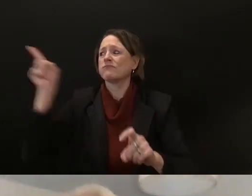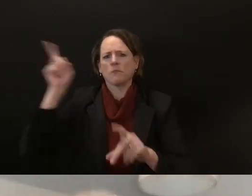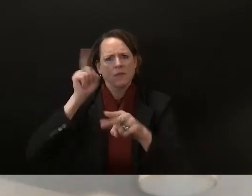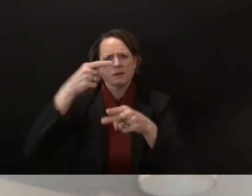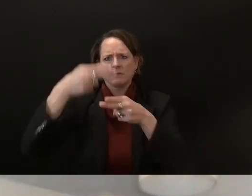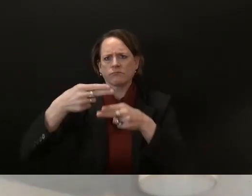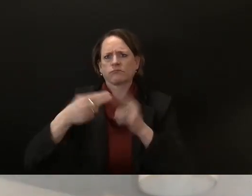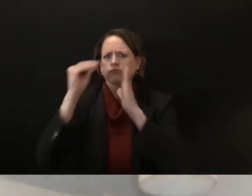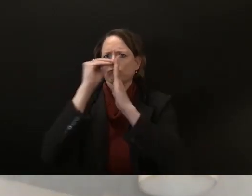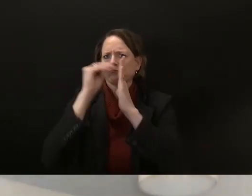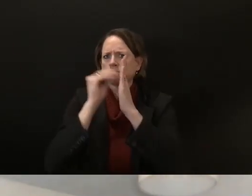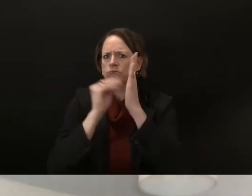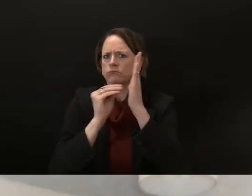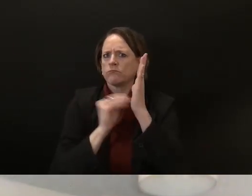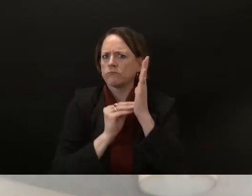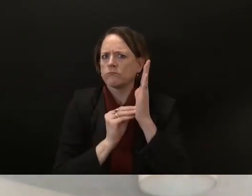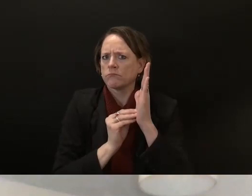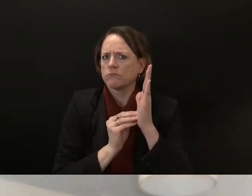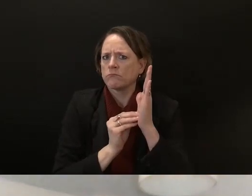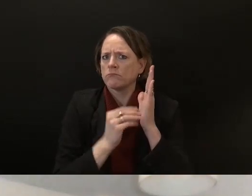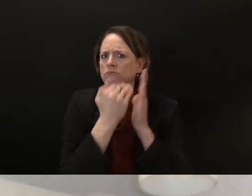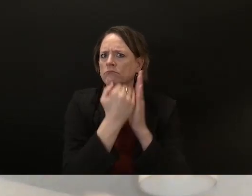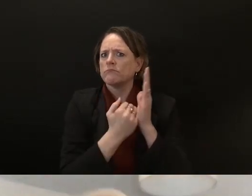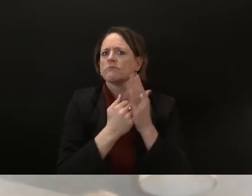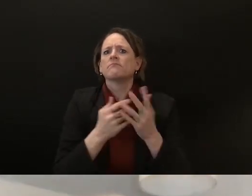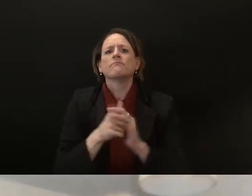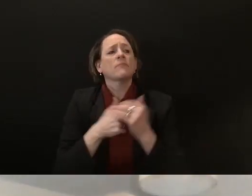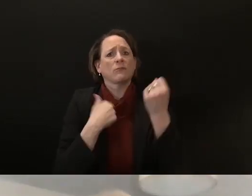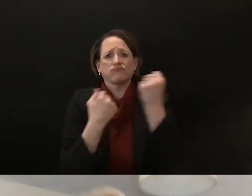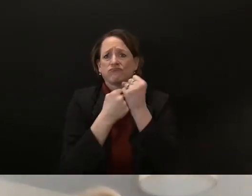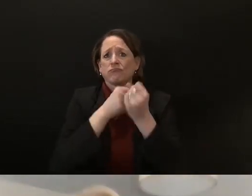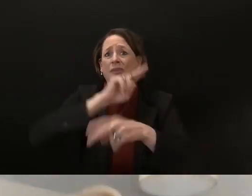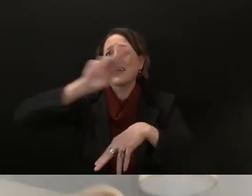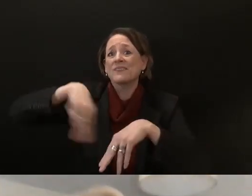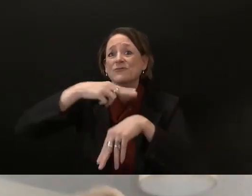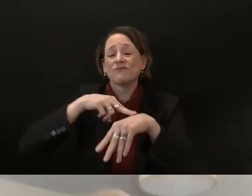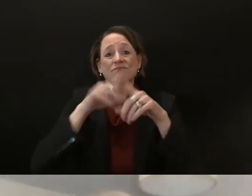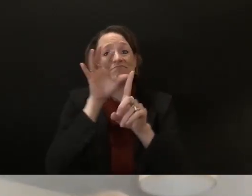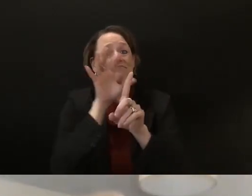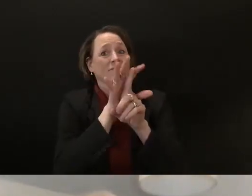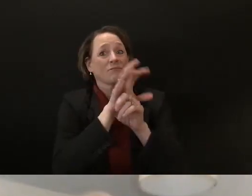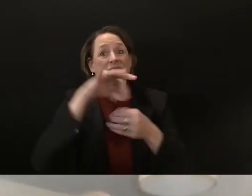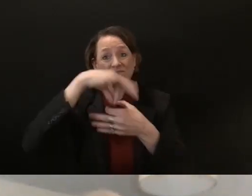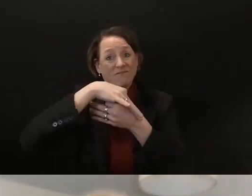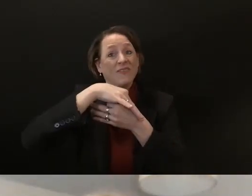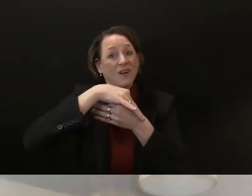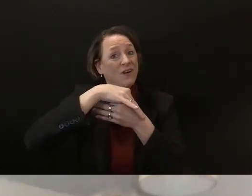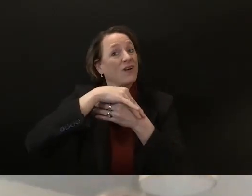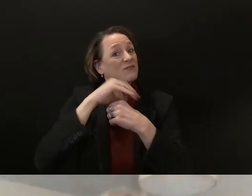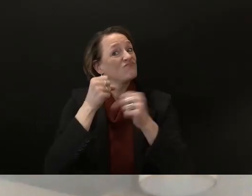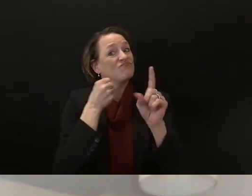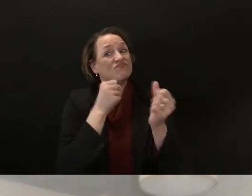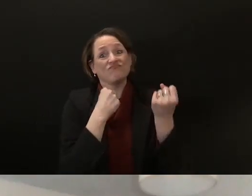two elections the last two decades have ended with the president who did not receive a majority of the votes um i do support automatic voter